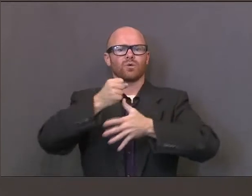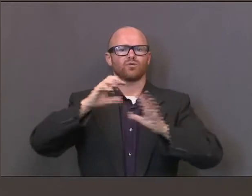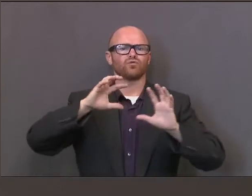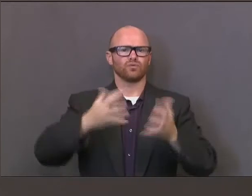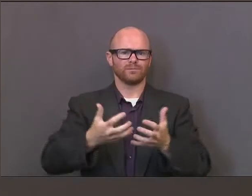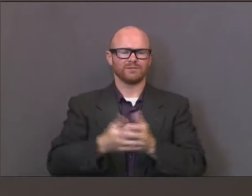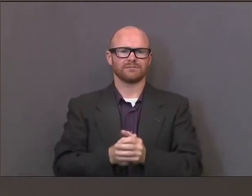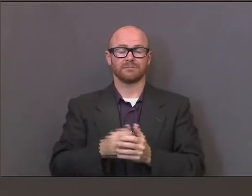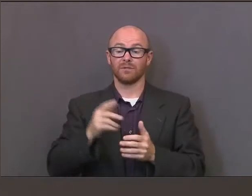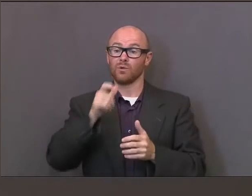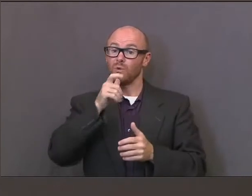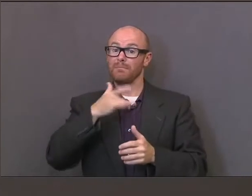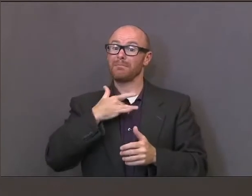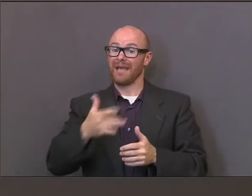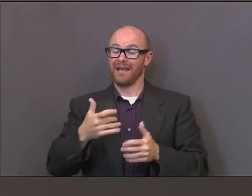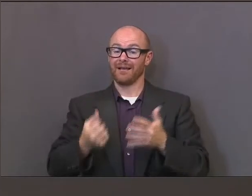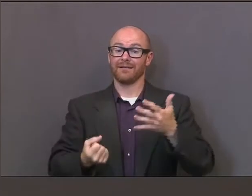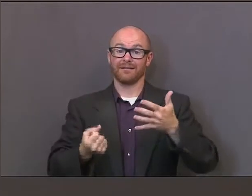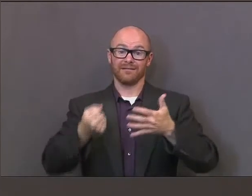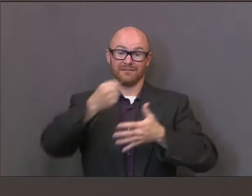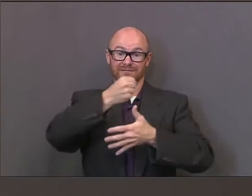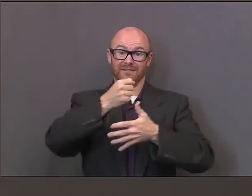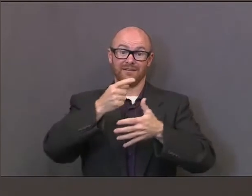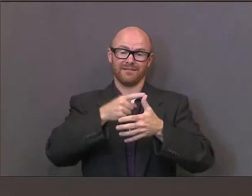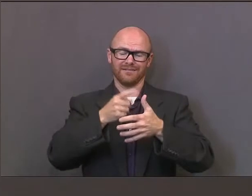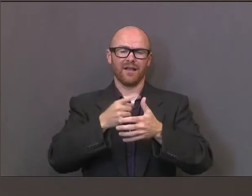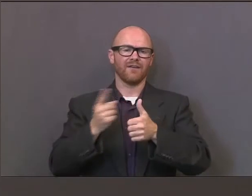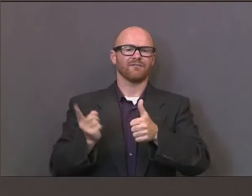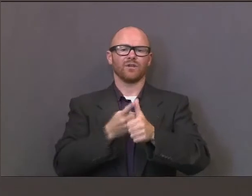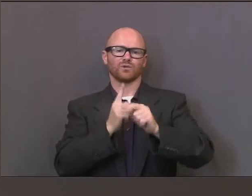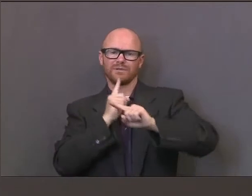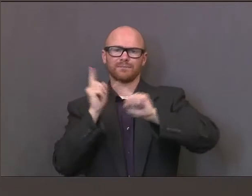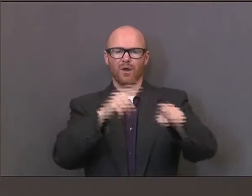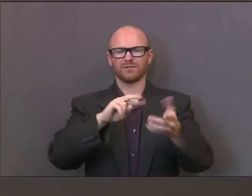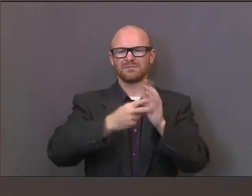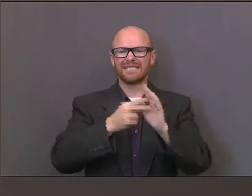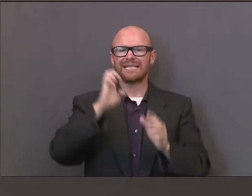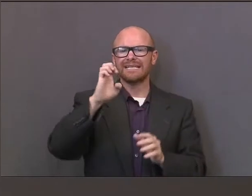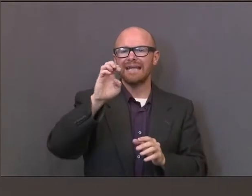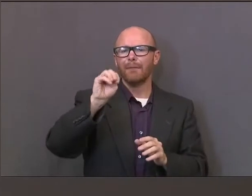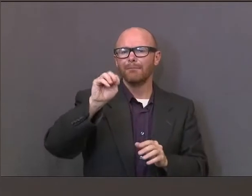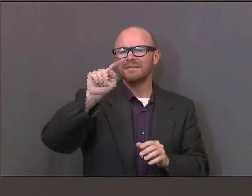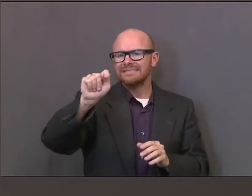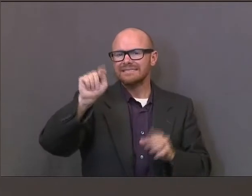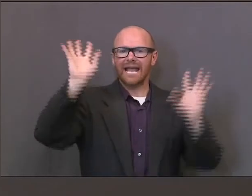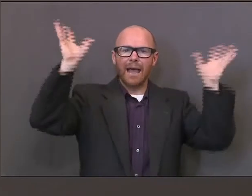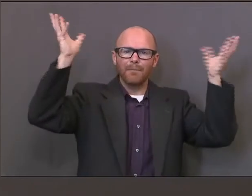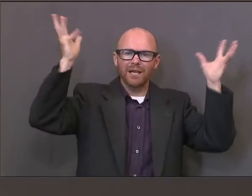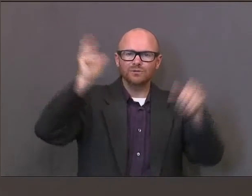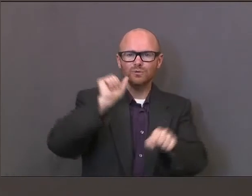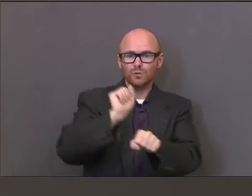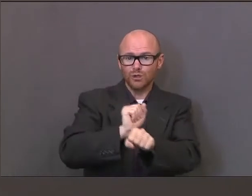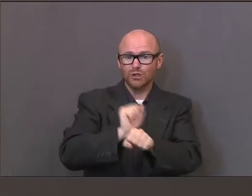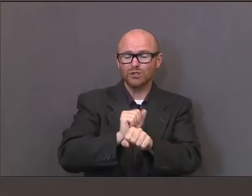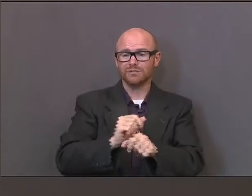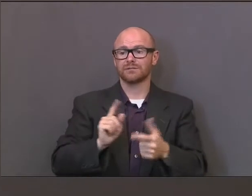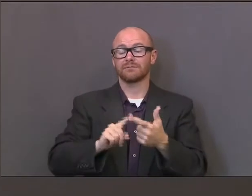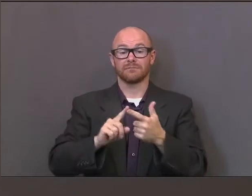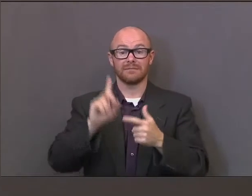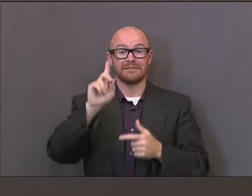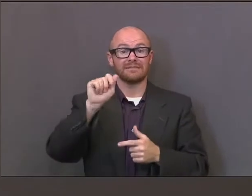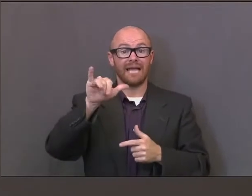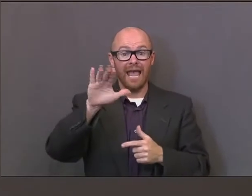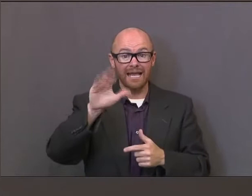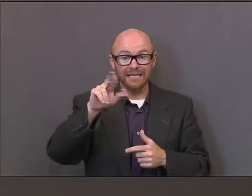First responders will be on that list. Those in public education, K through 12, will be identified. Daycares,